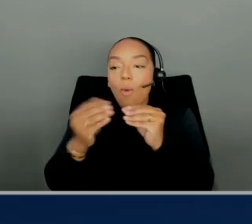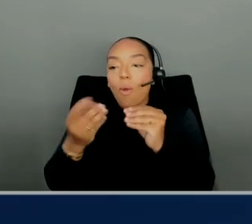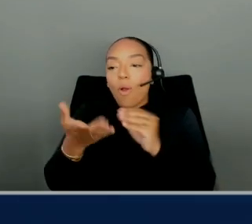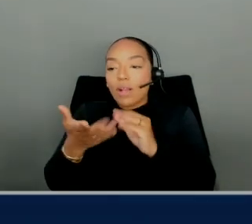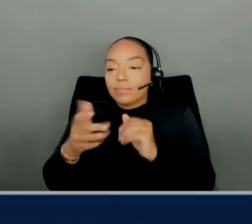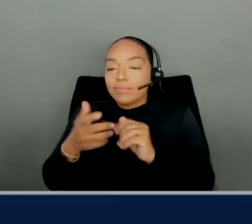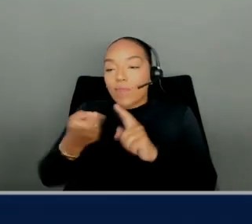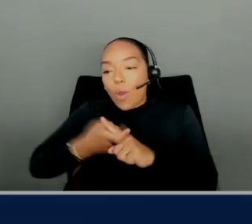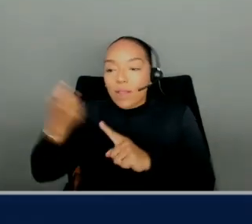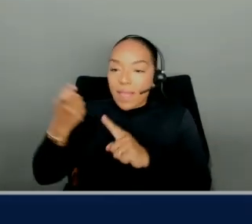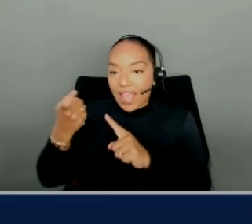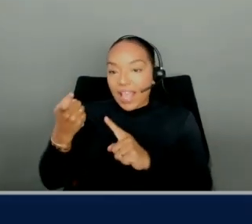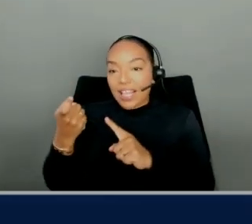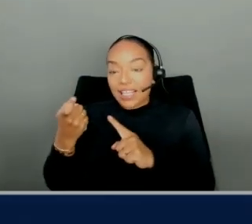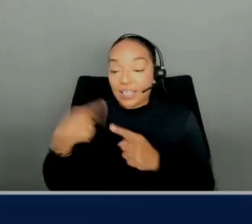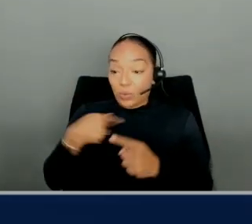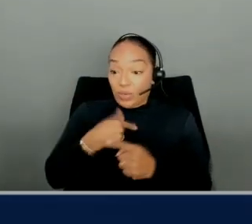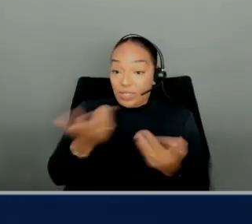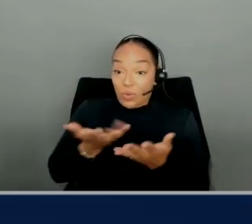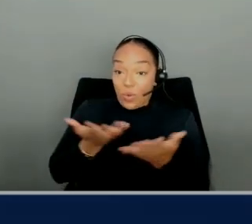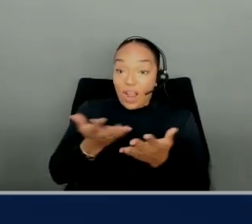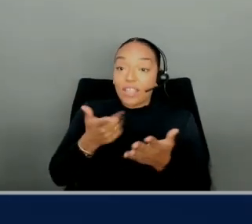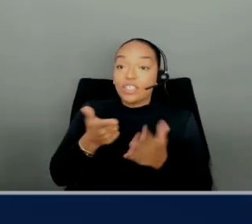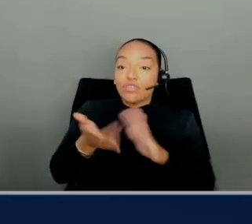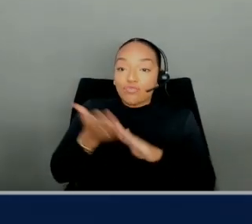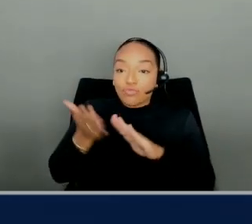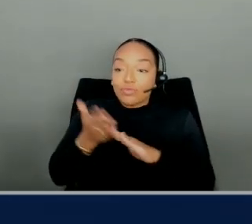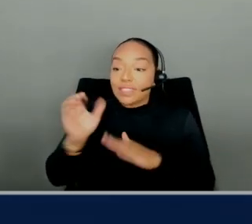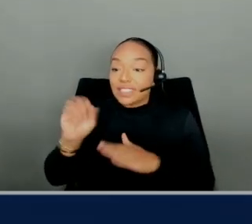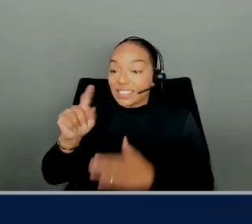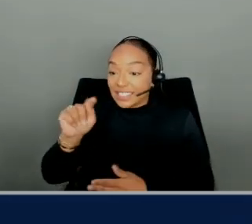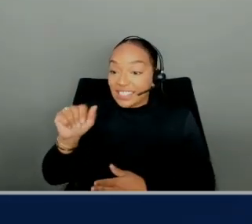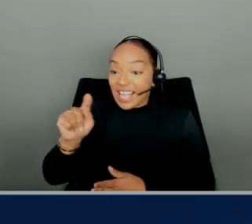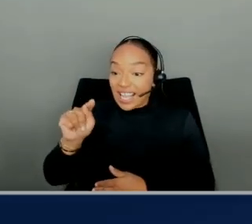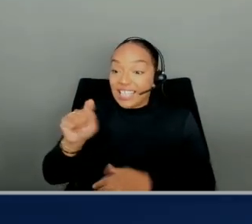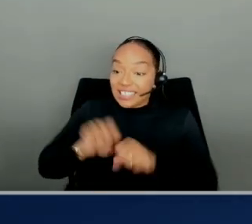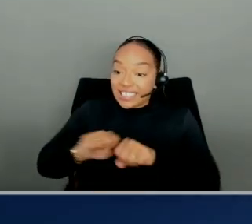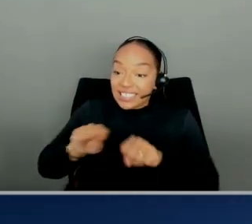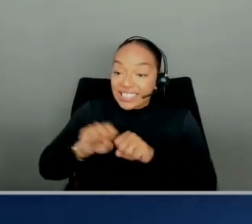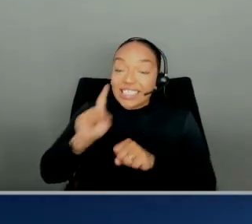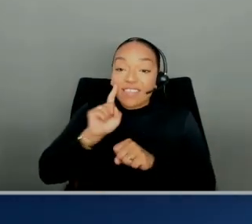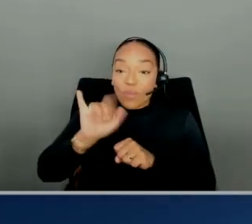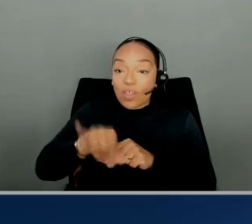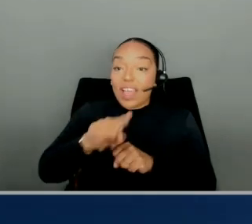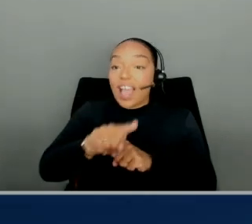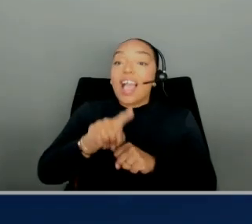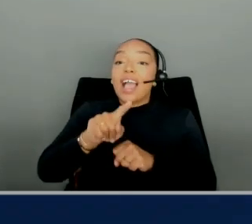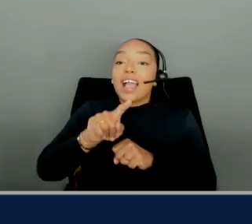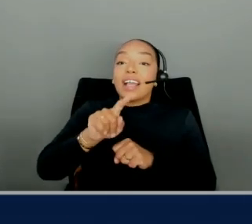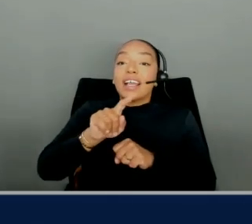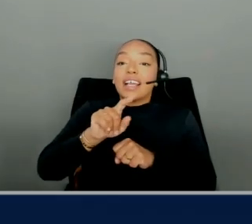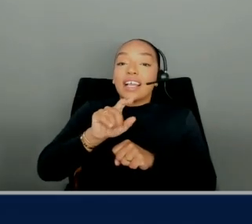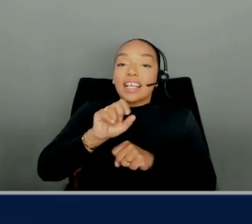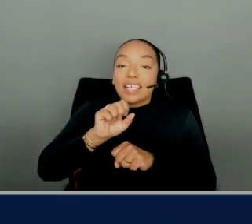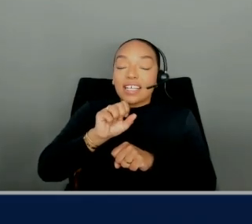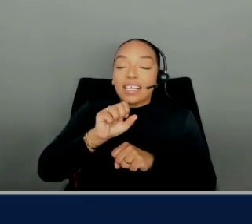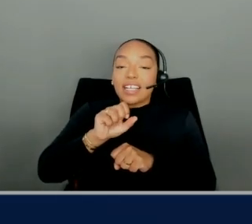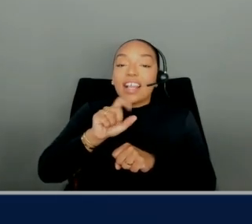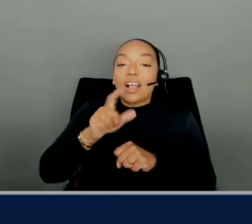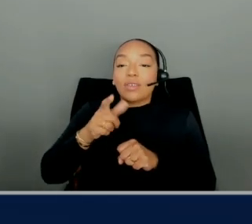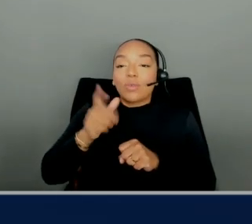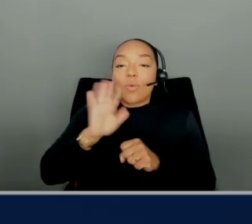what we are doing here is generate the statistics for those data sets and automatically optimize for those queries.